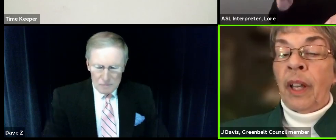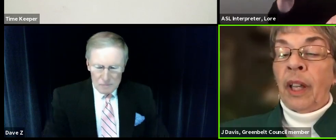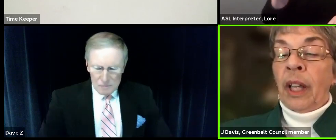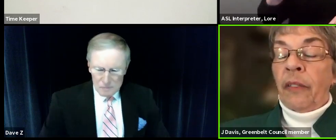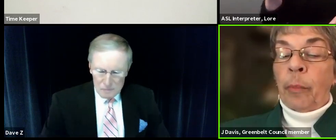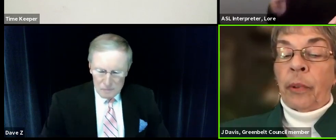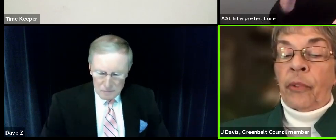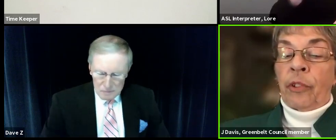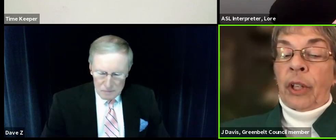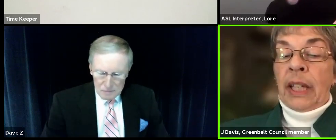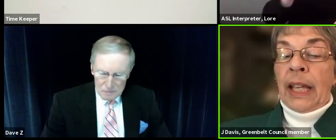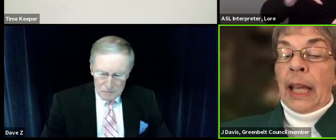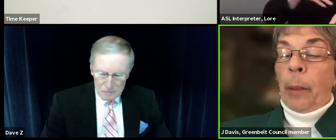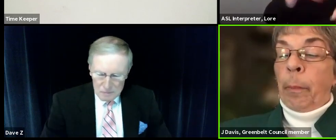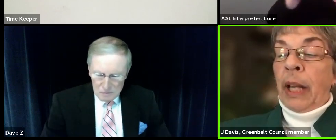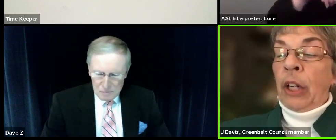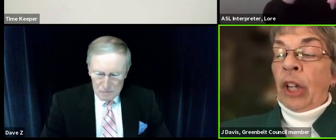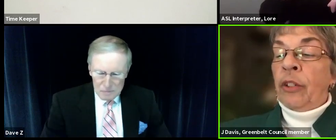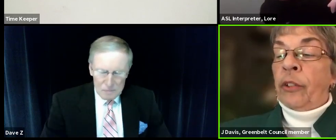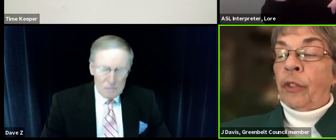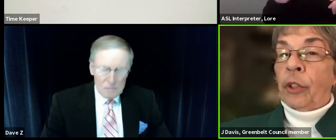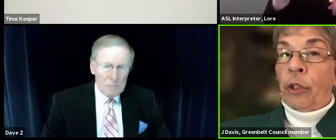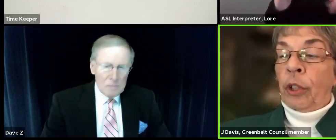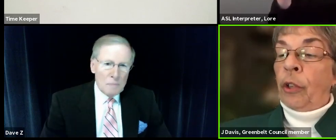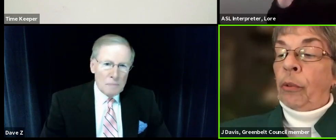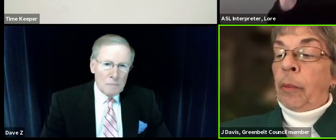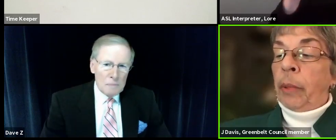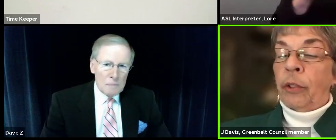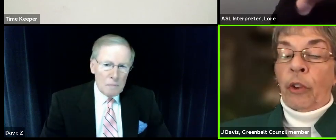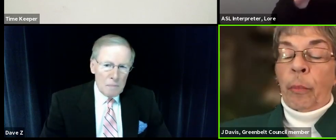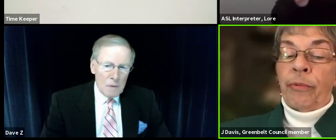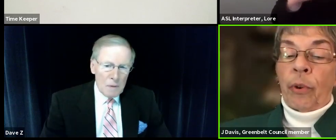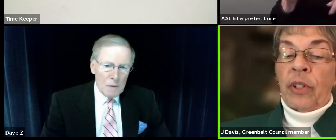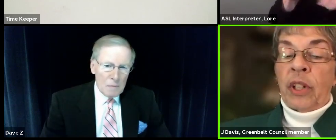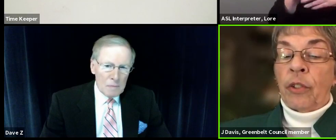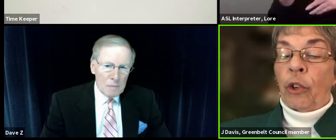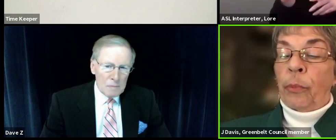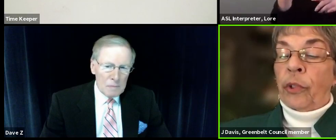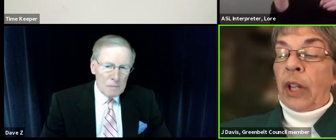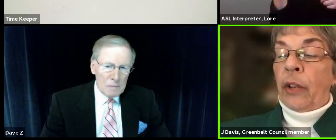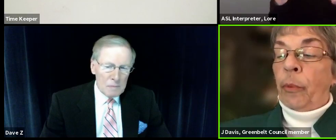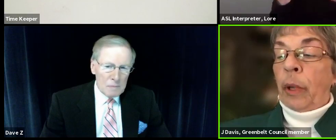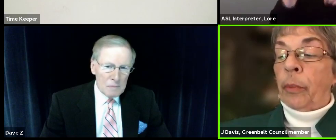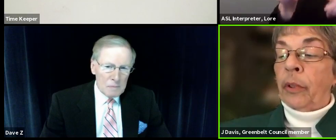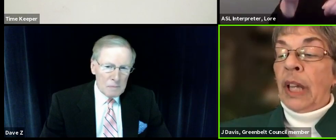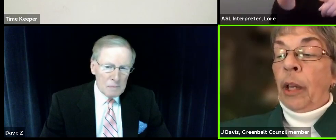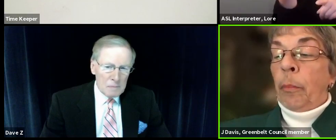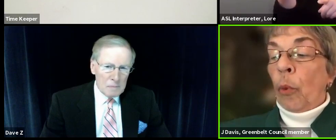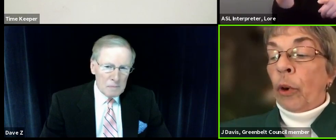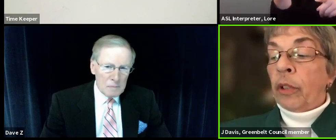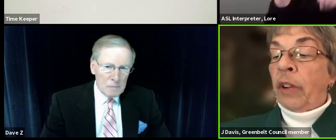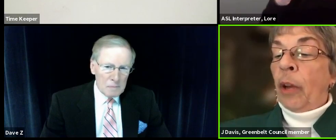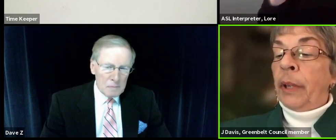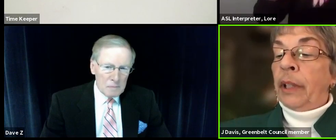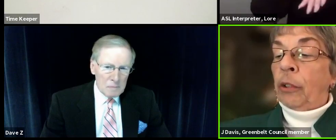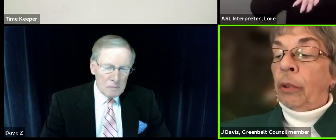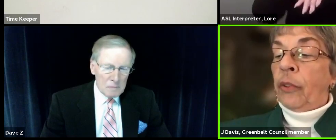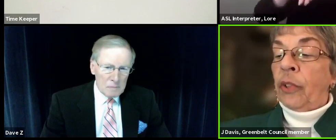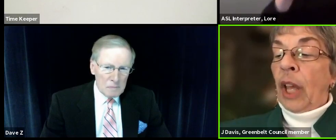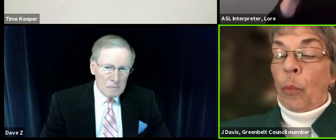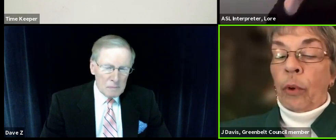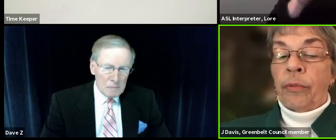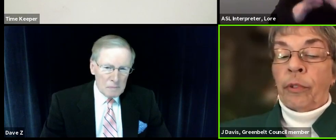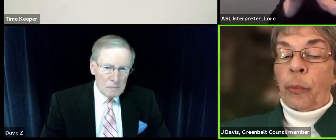woman in that position. Many changes have occurred in Greenbelt during my 14 terms as council member. More development,